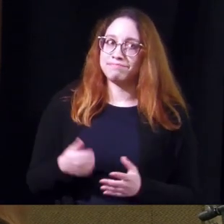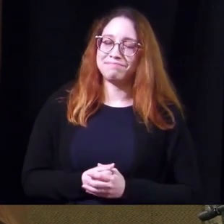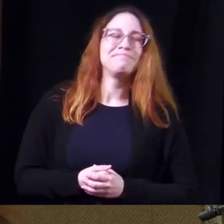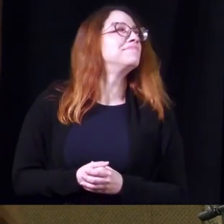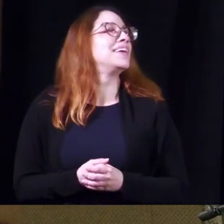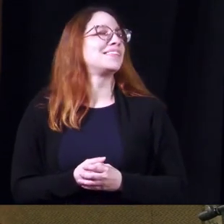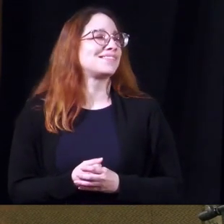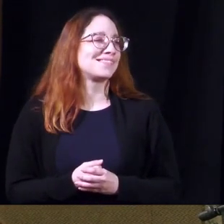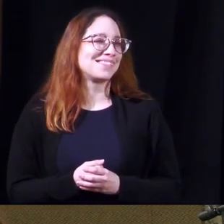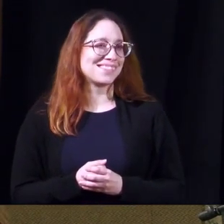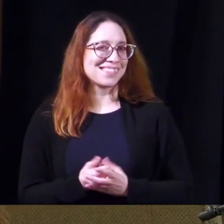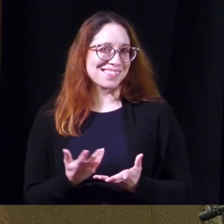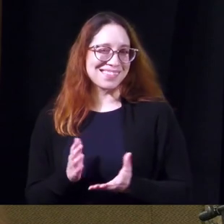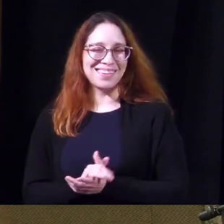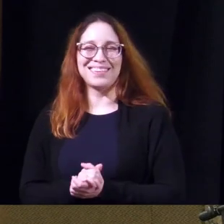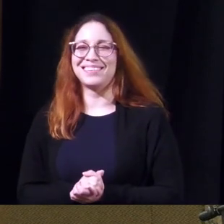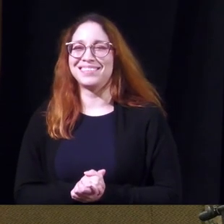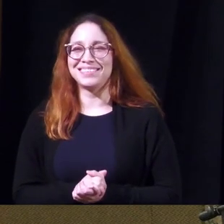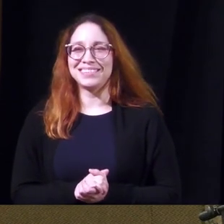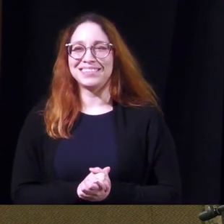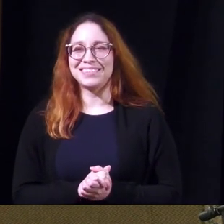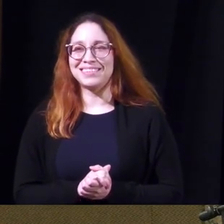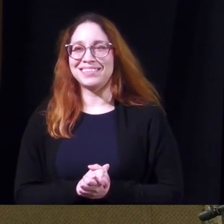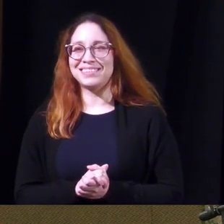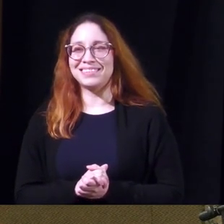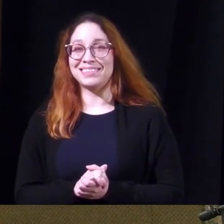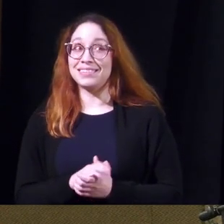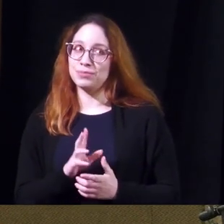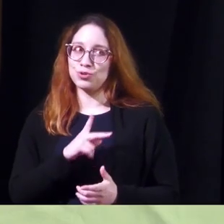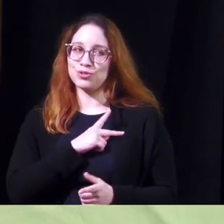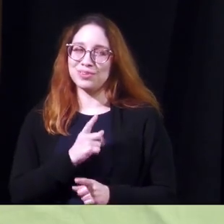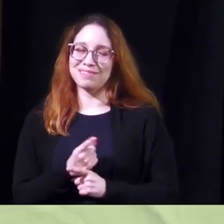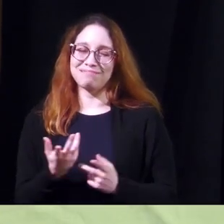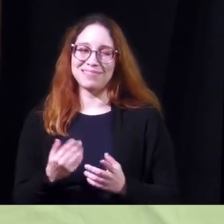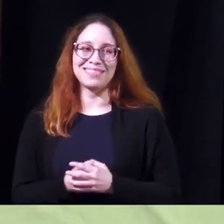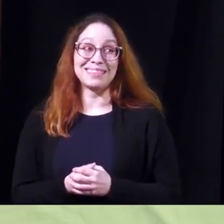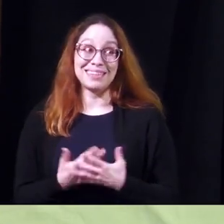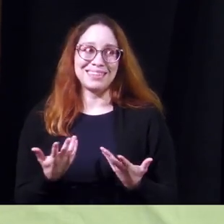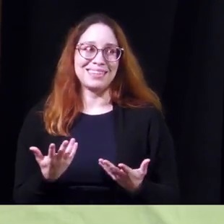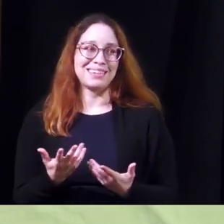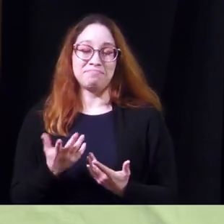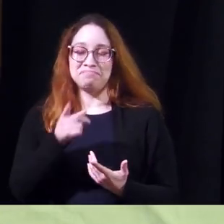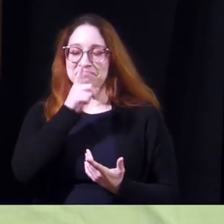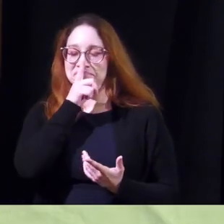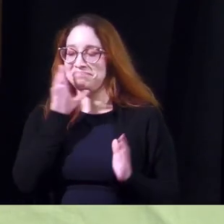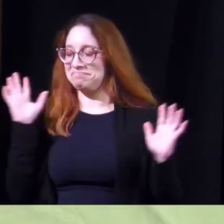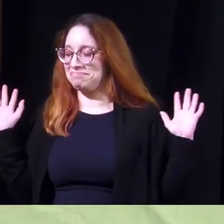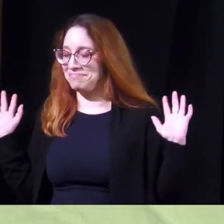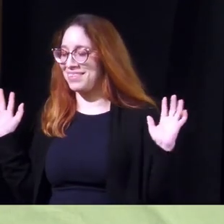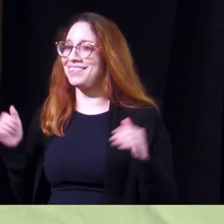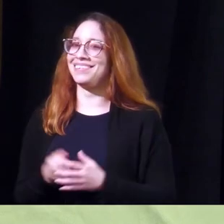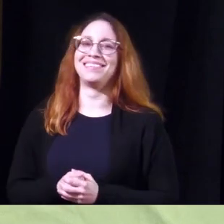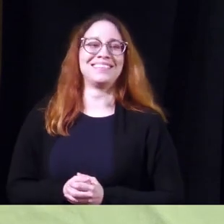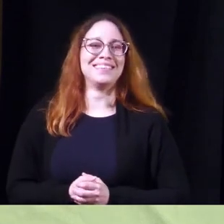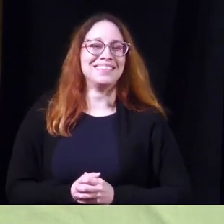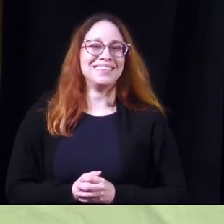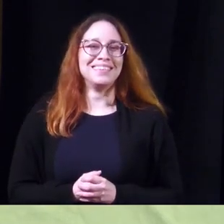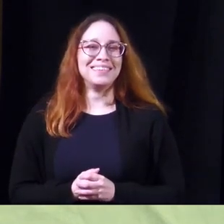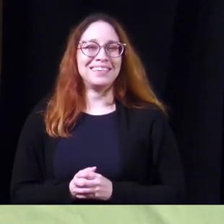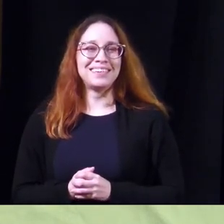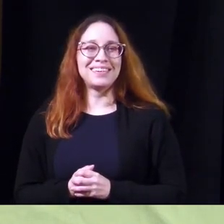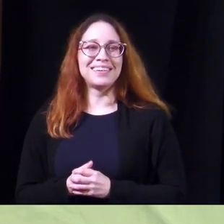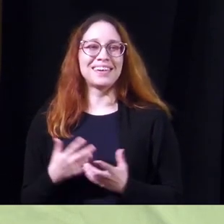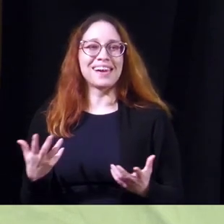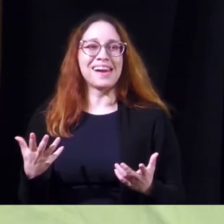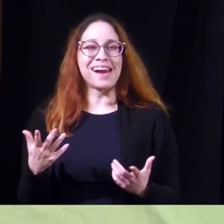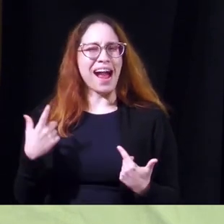maybe okay guess it depends on the person right i i i'm not gonna touch that one yeah well i think i